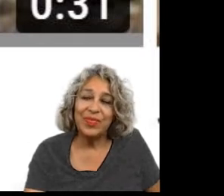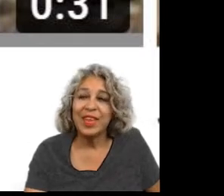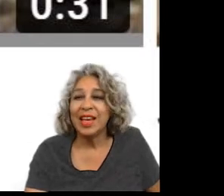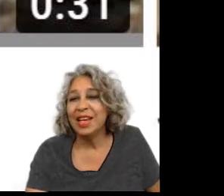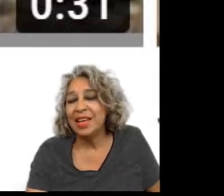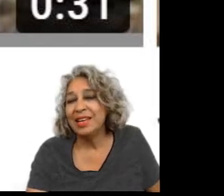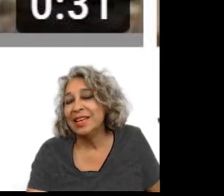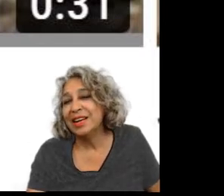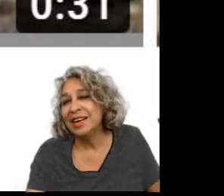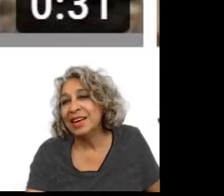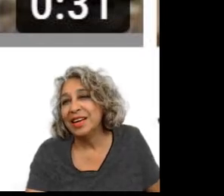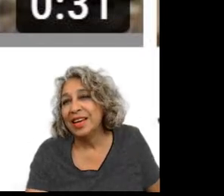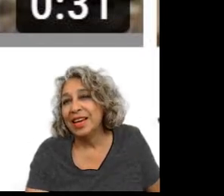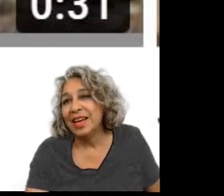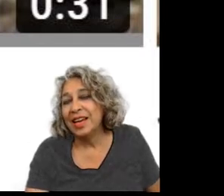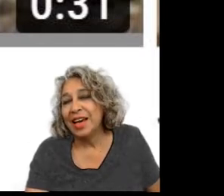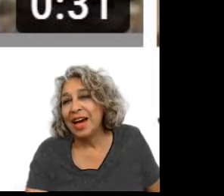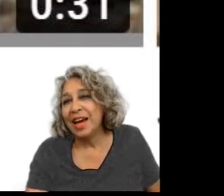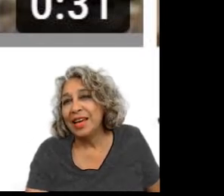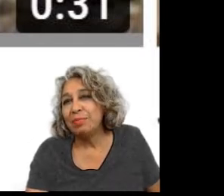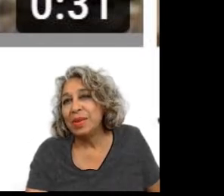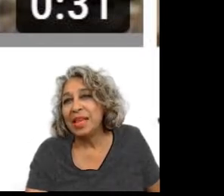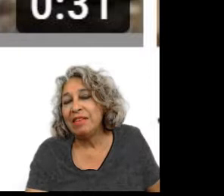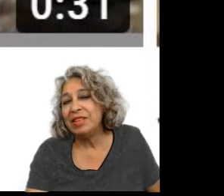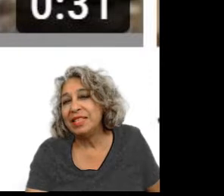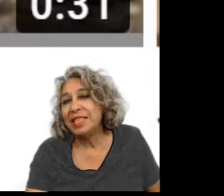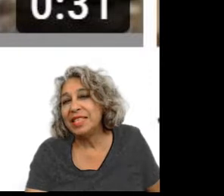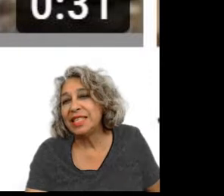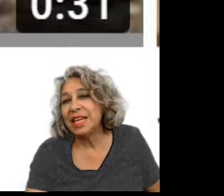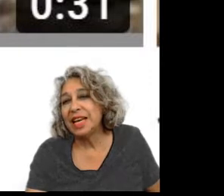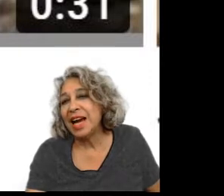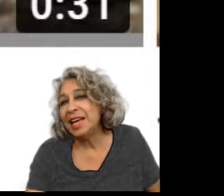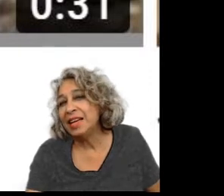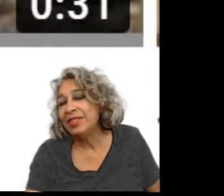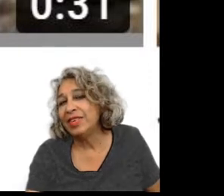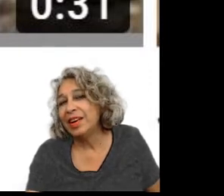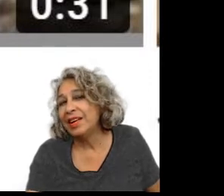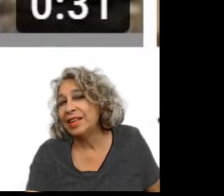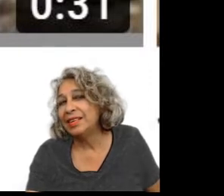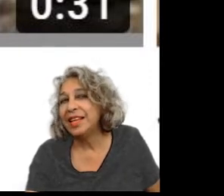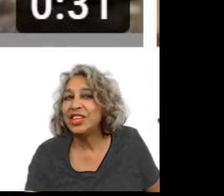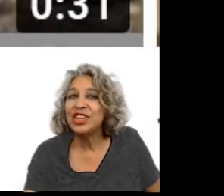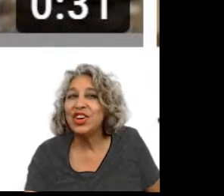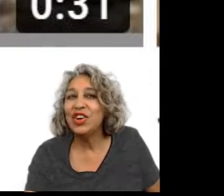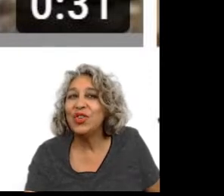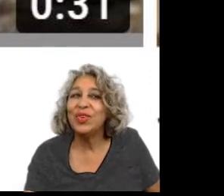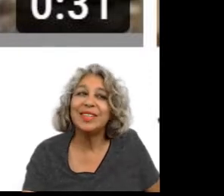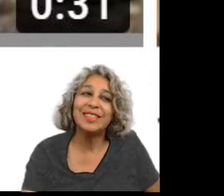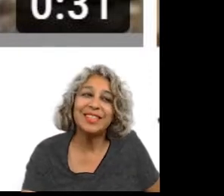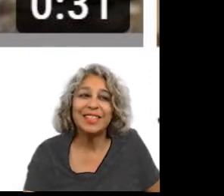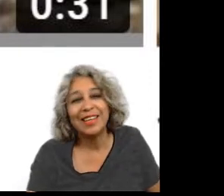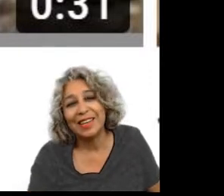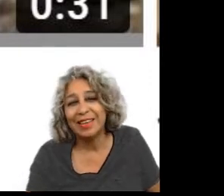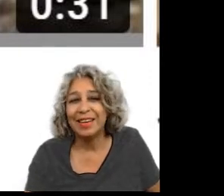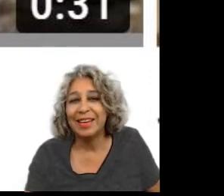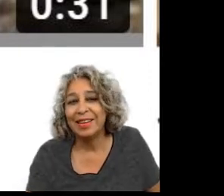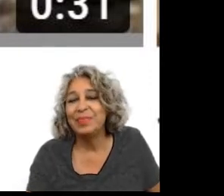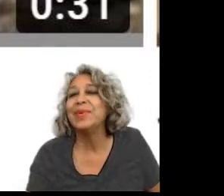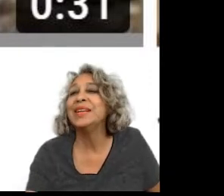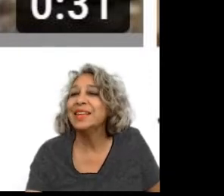and I believe it's just to kind of let you know what's